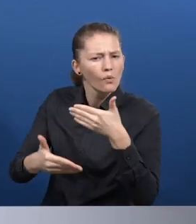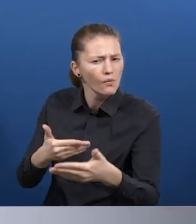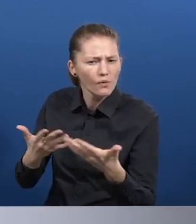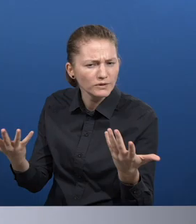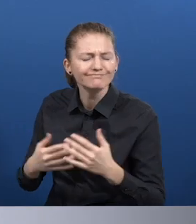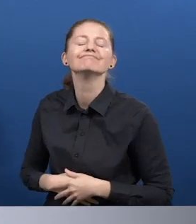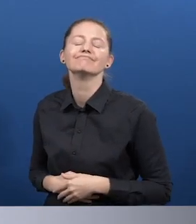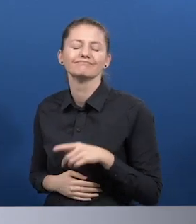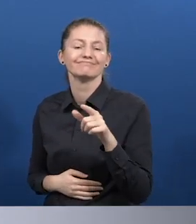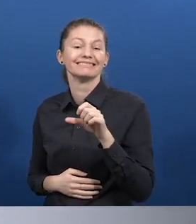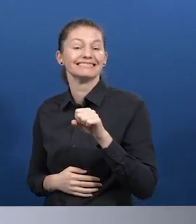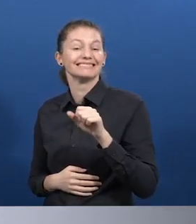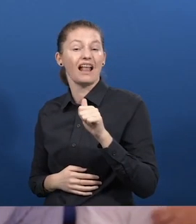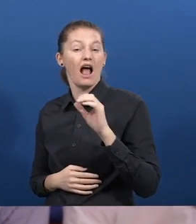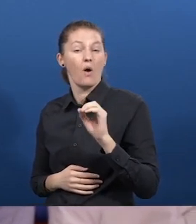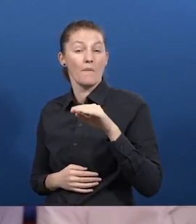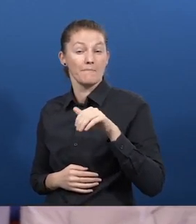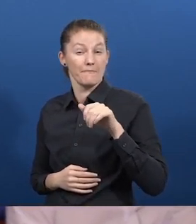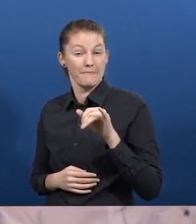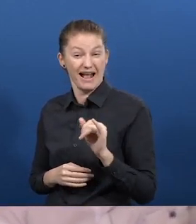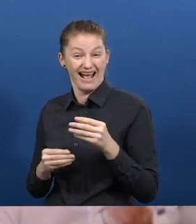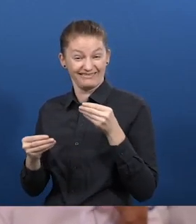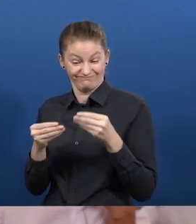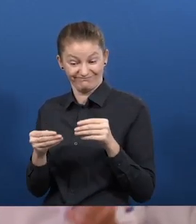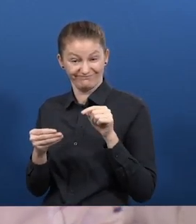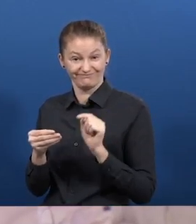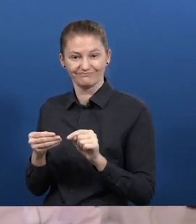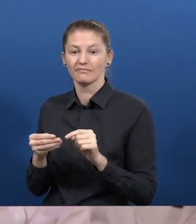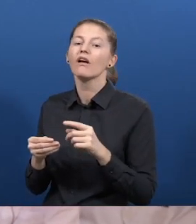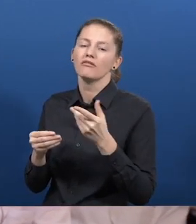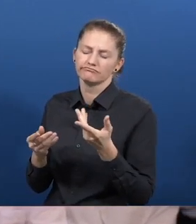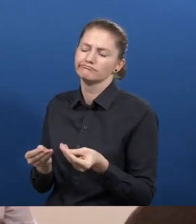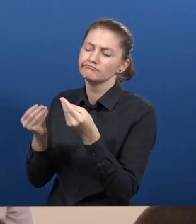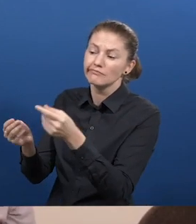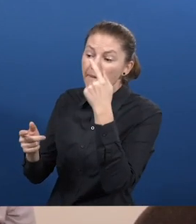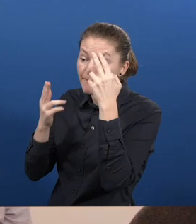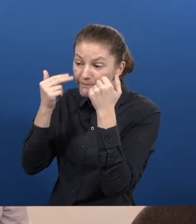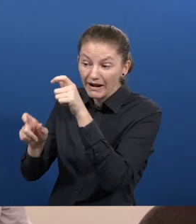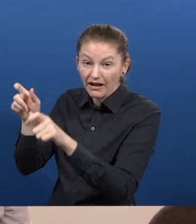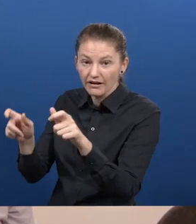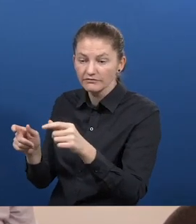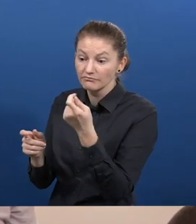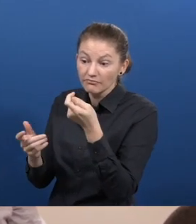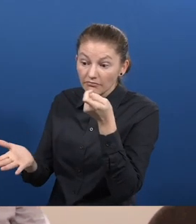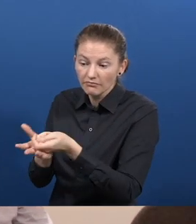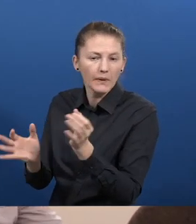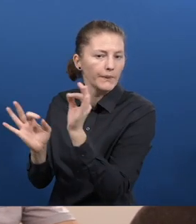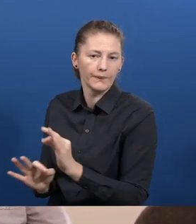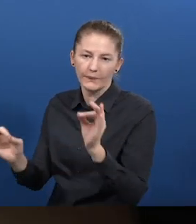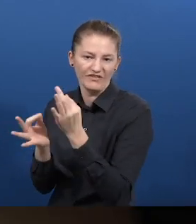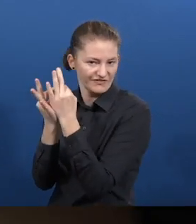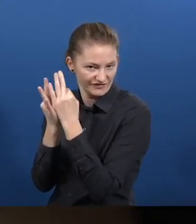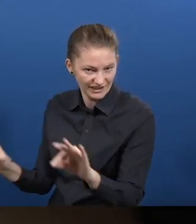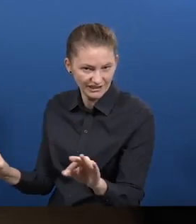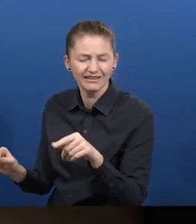completely free of charge. However, in order RO maintain and develop our software products, we offer two types of software